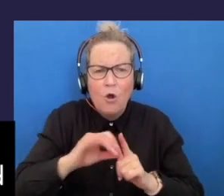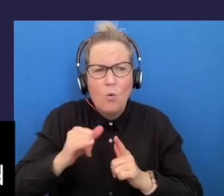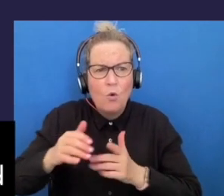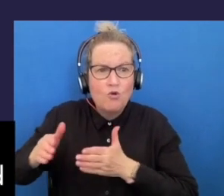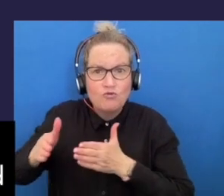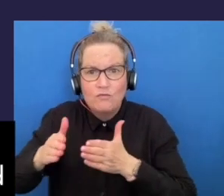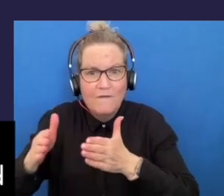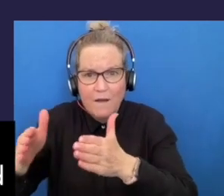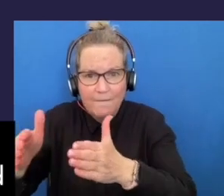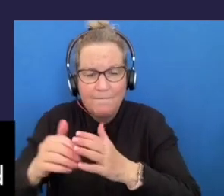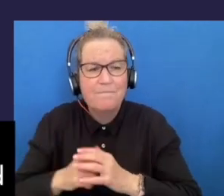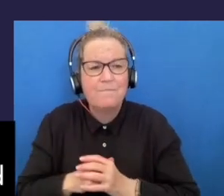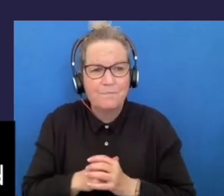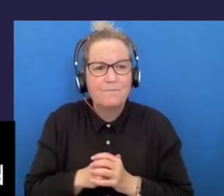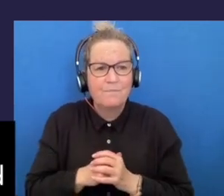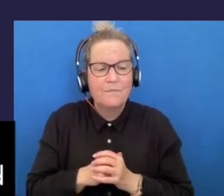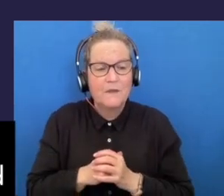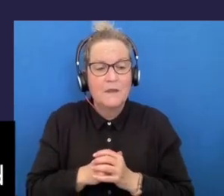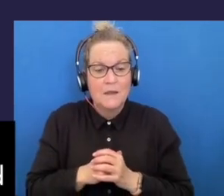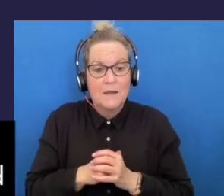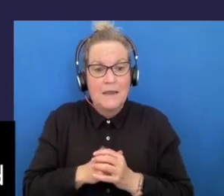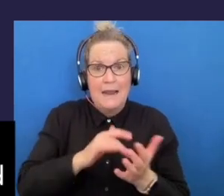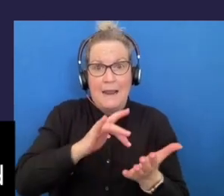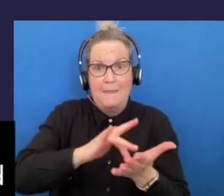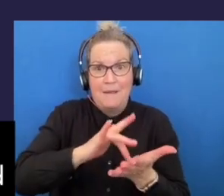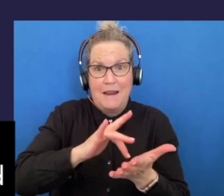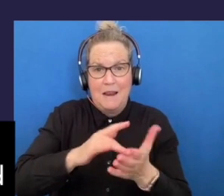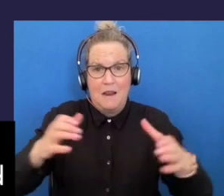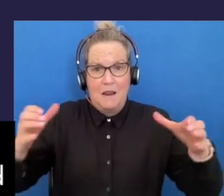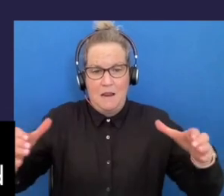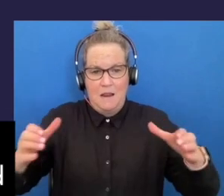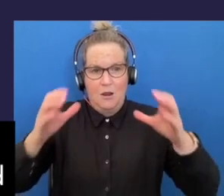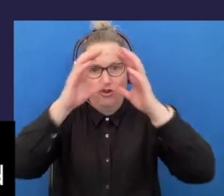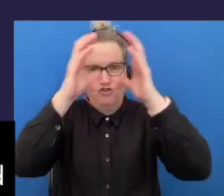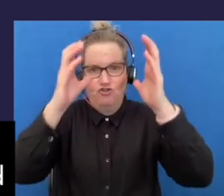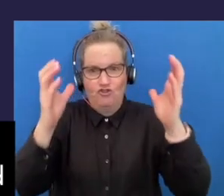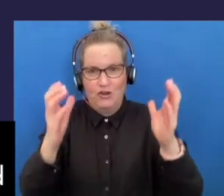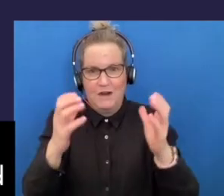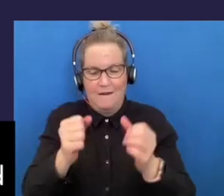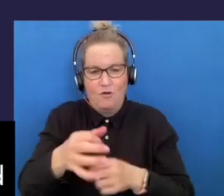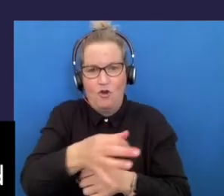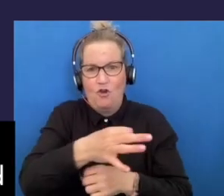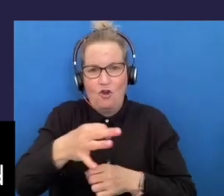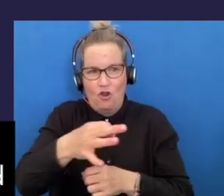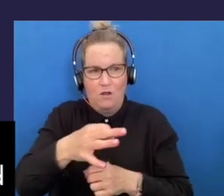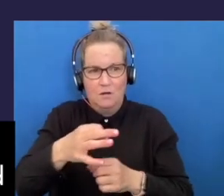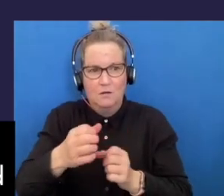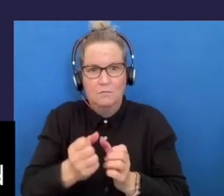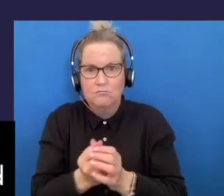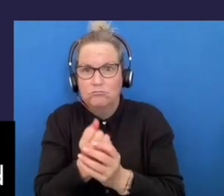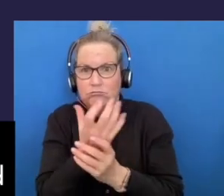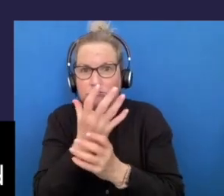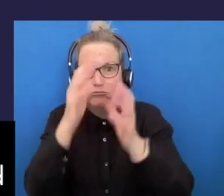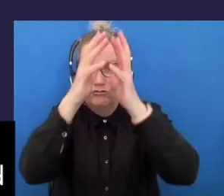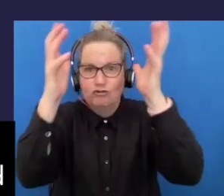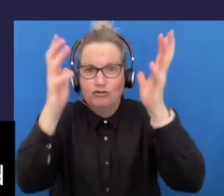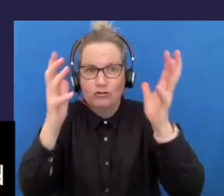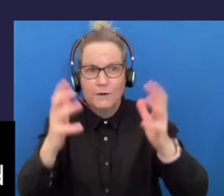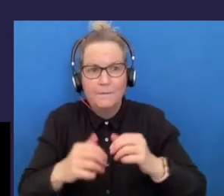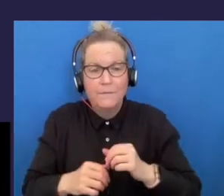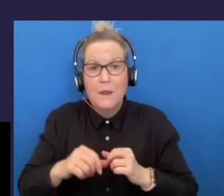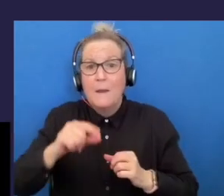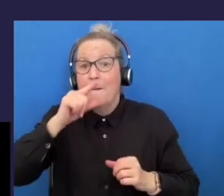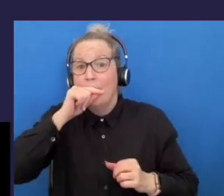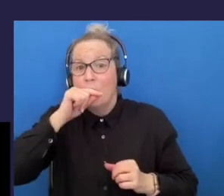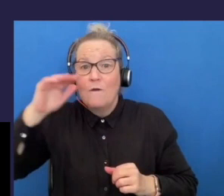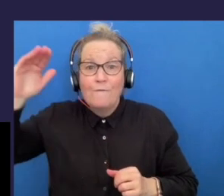river is a an island and on that island's a tree and so what that bird can do birds above the water